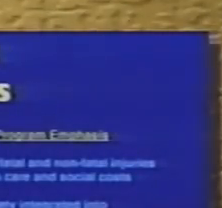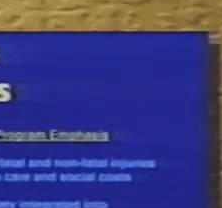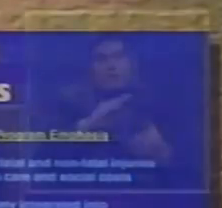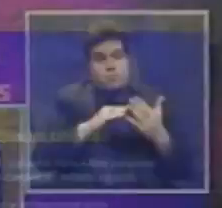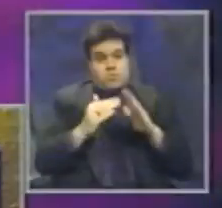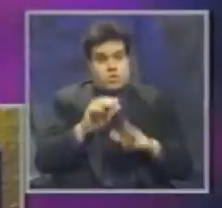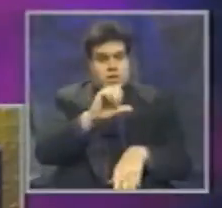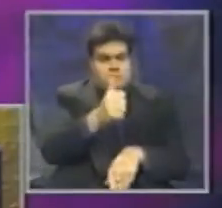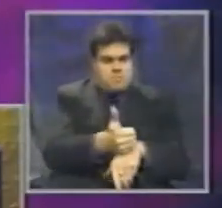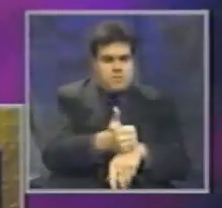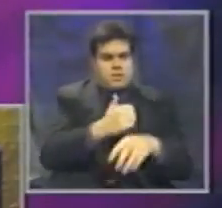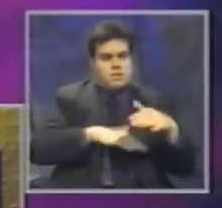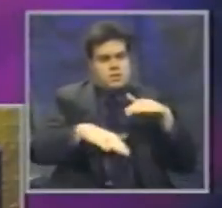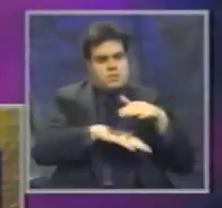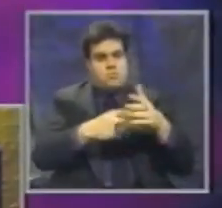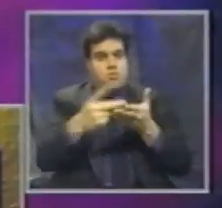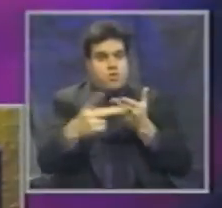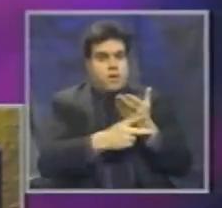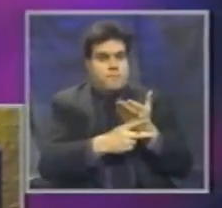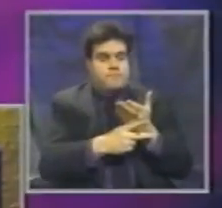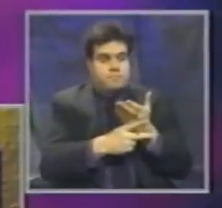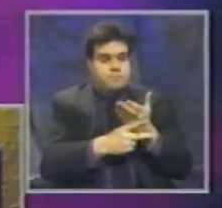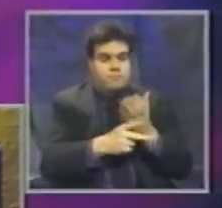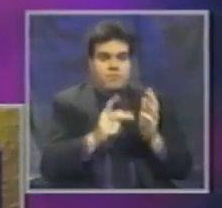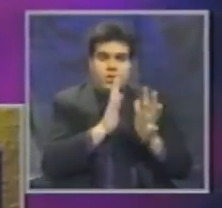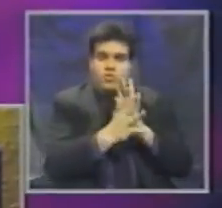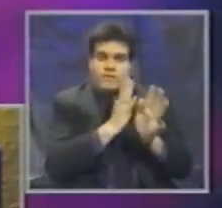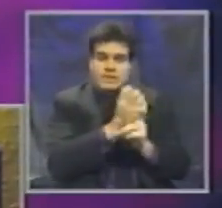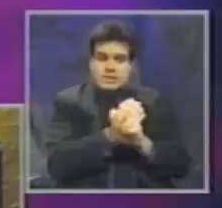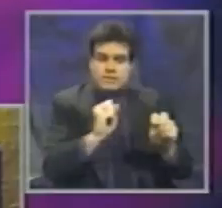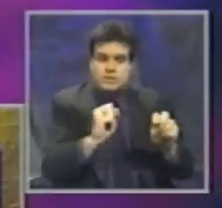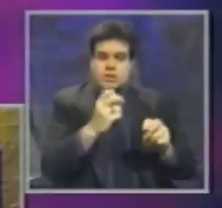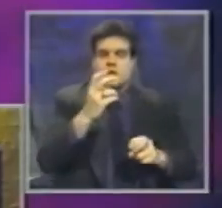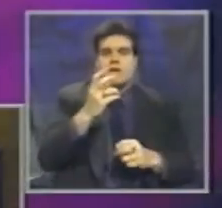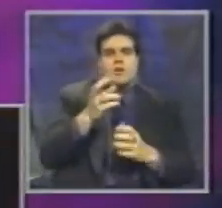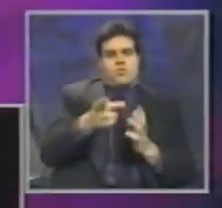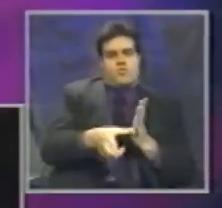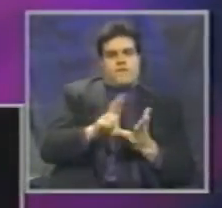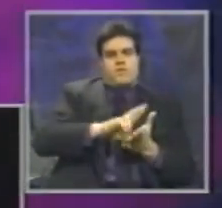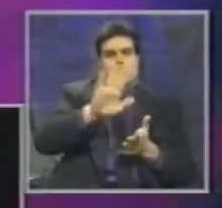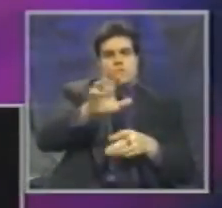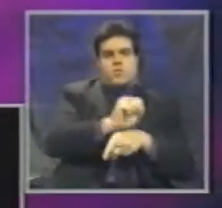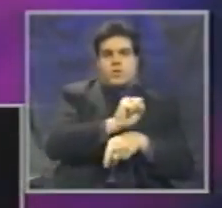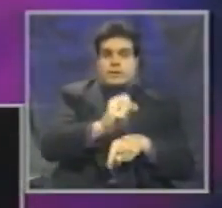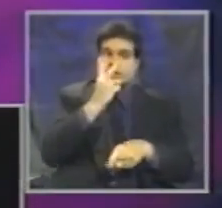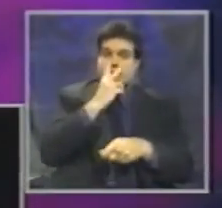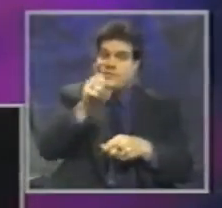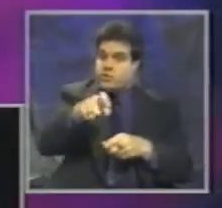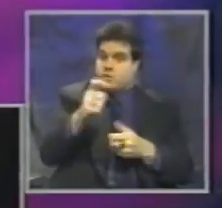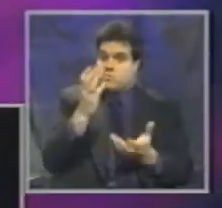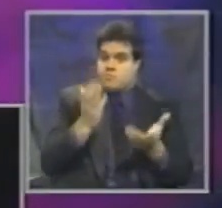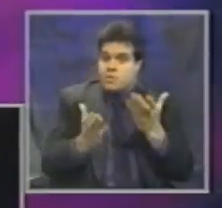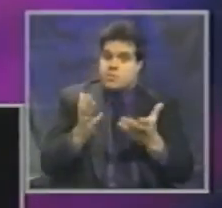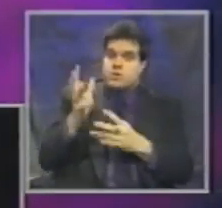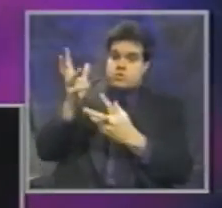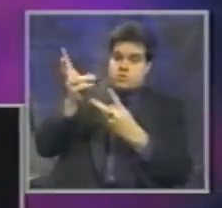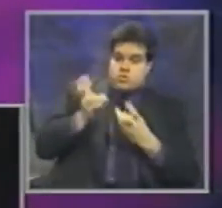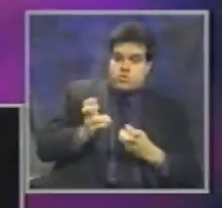-based traffic safety program, review your efforts to see if you need to include some of the elements of safe communities approach.